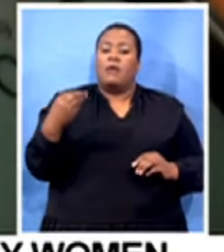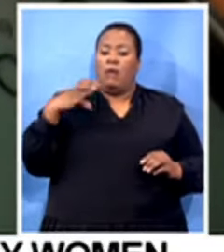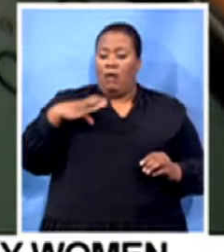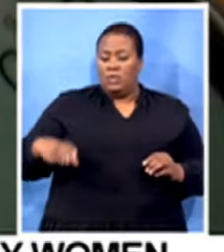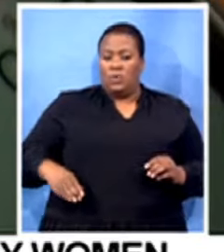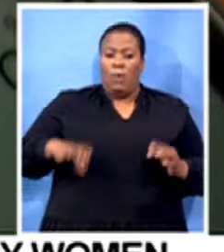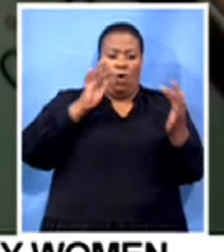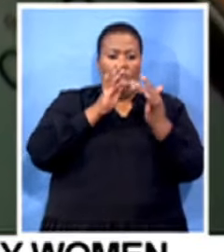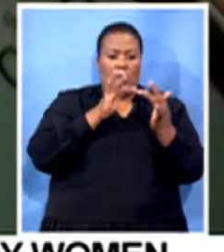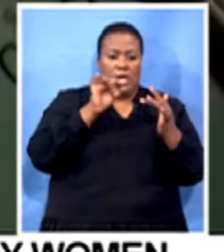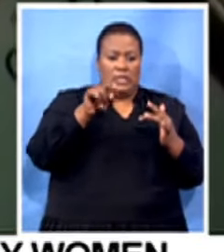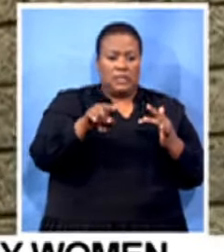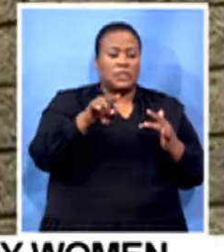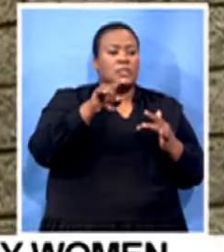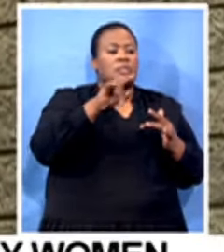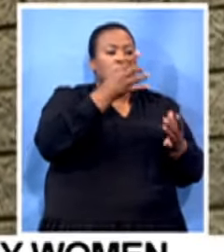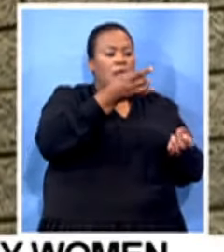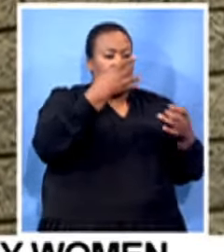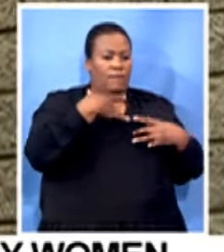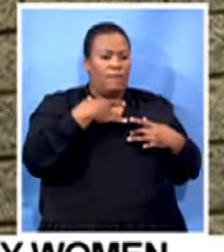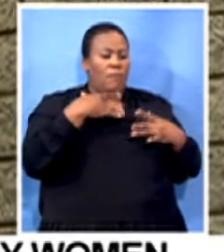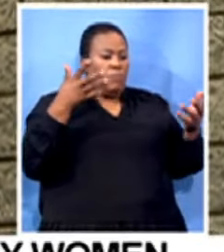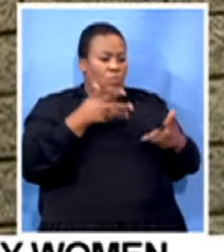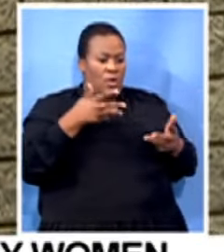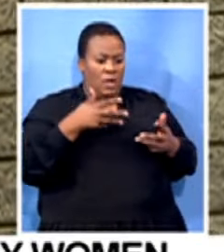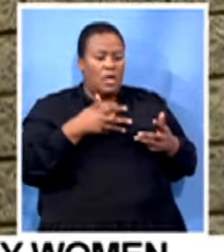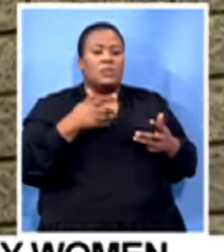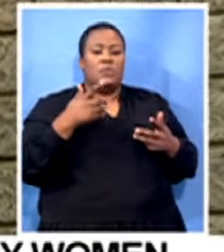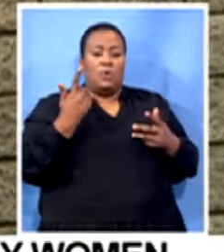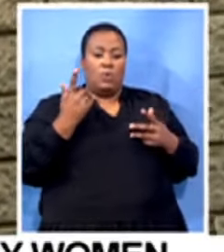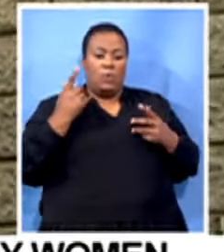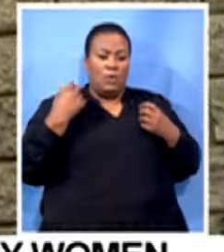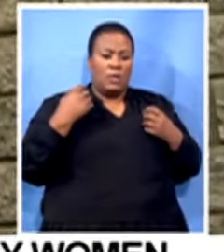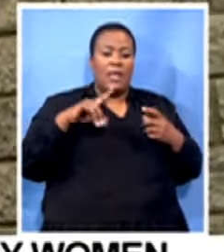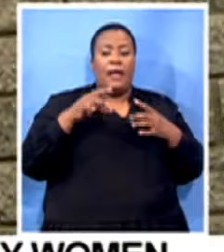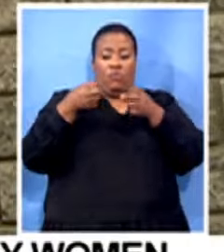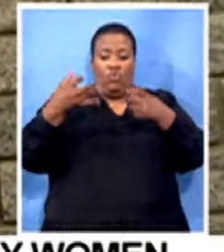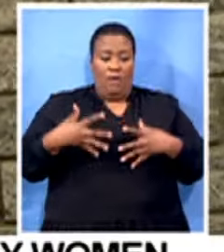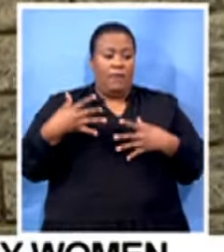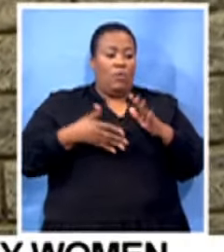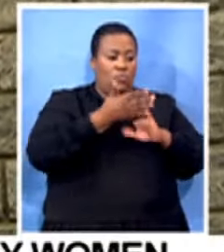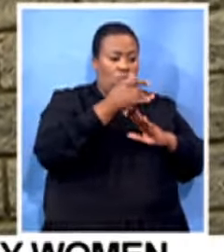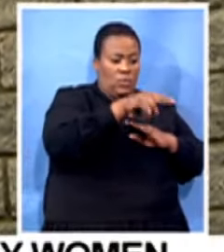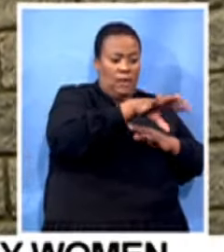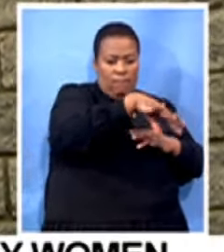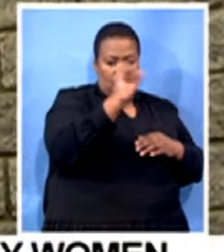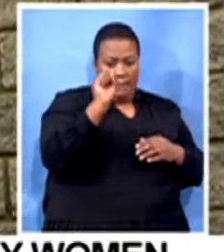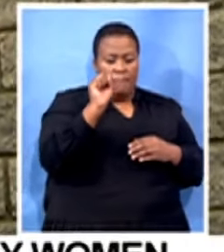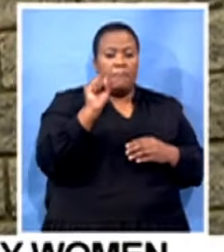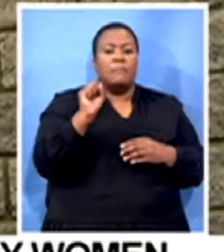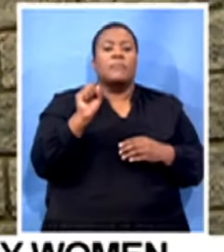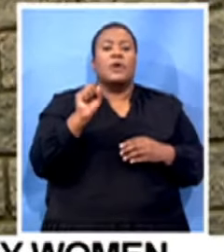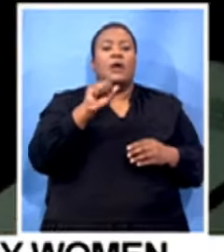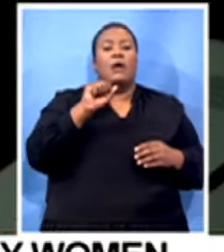They will give their pick-up point and destination, and MKEFA will dispatch a driver. All her employees